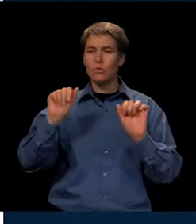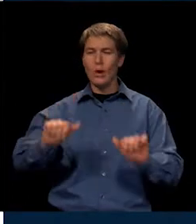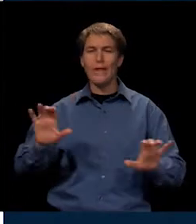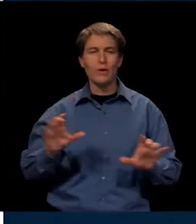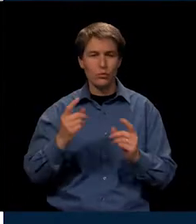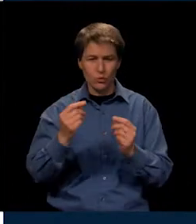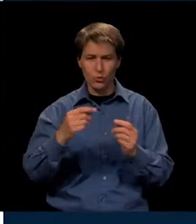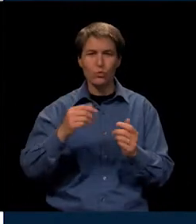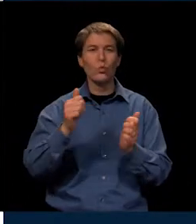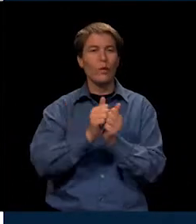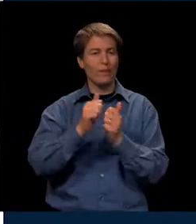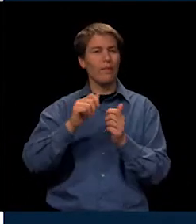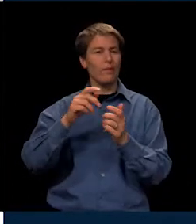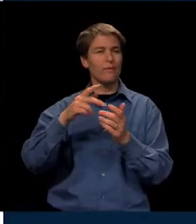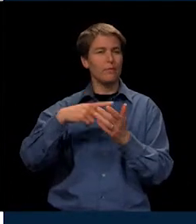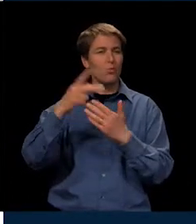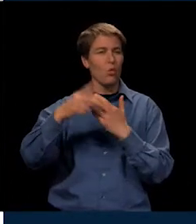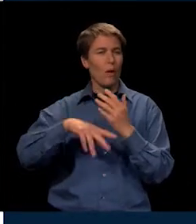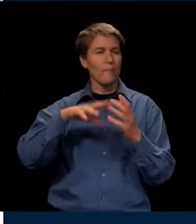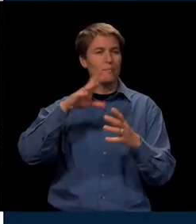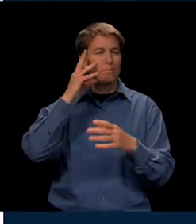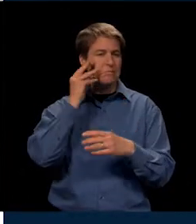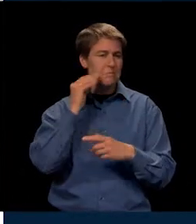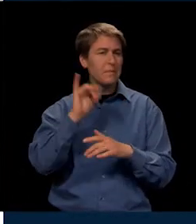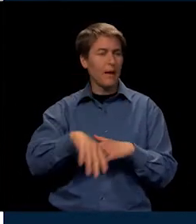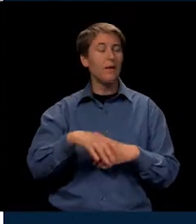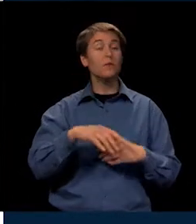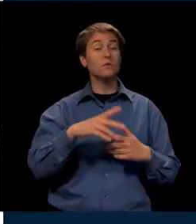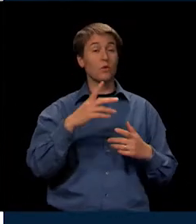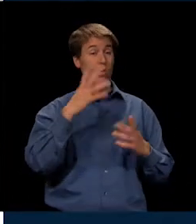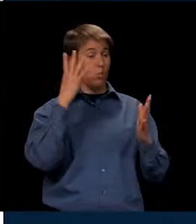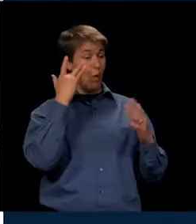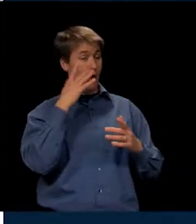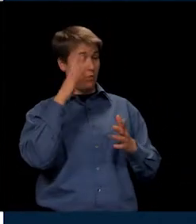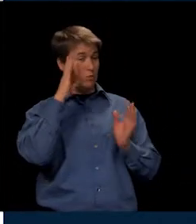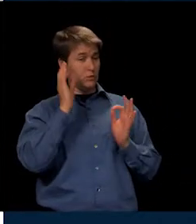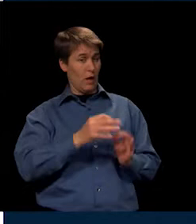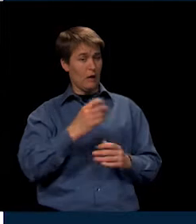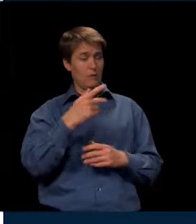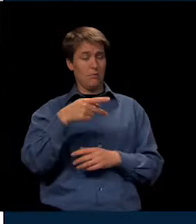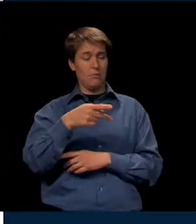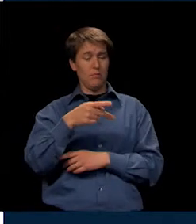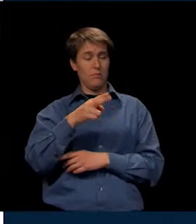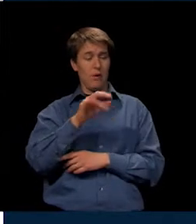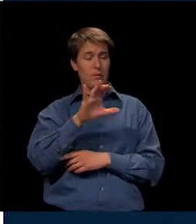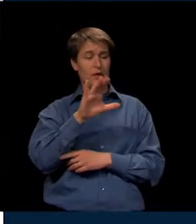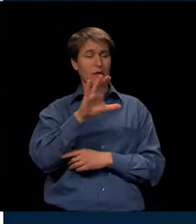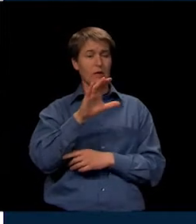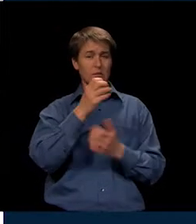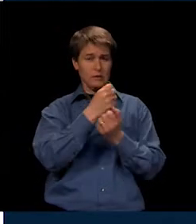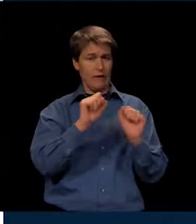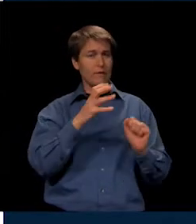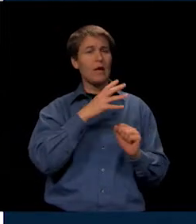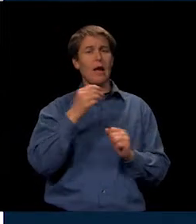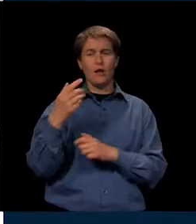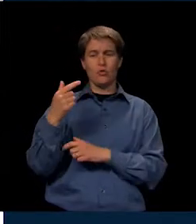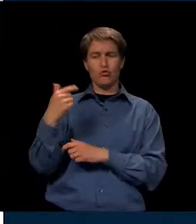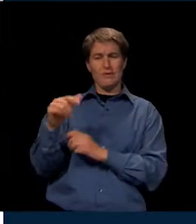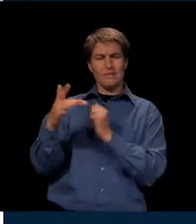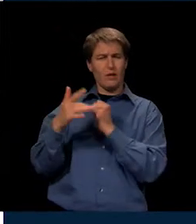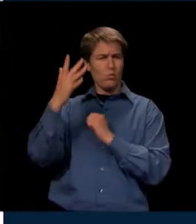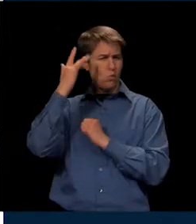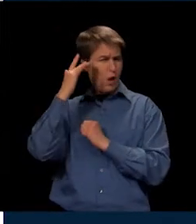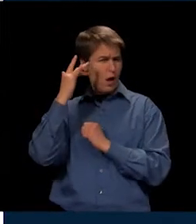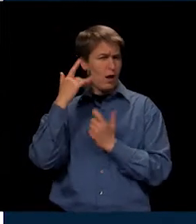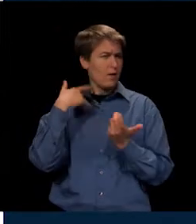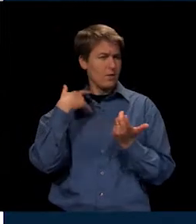pieces. First of all, we explained why we had these two programs. Why did we come up with public safety and green technology? We went through a little bit